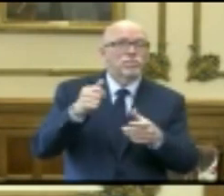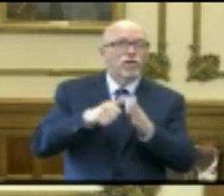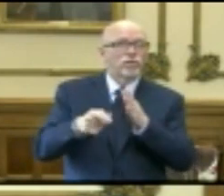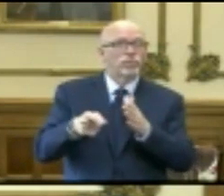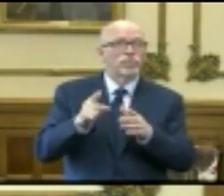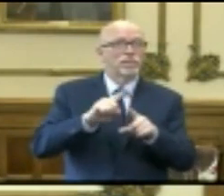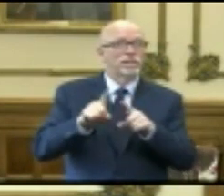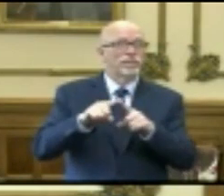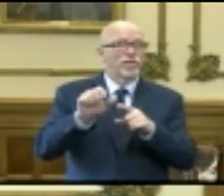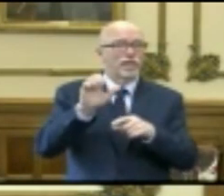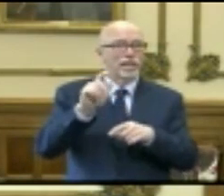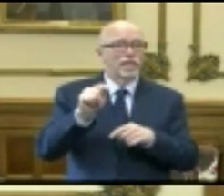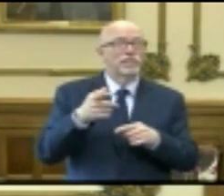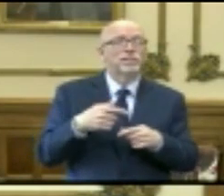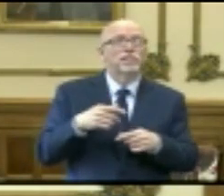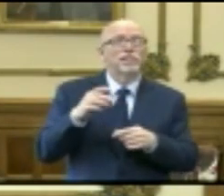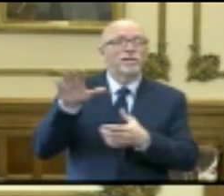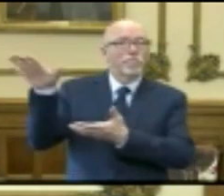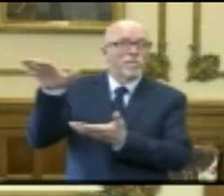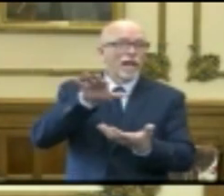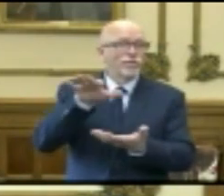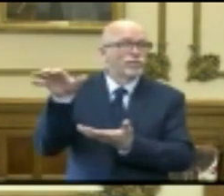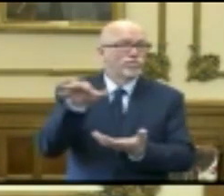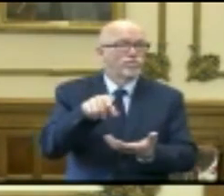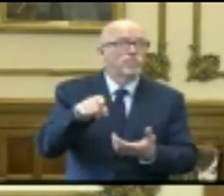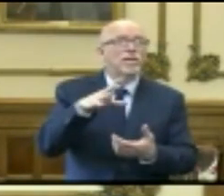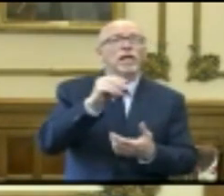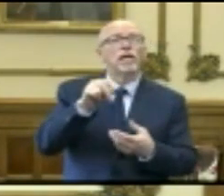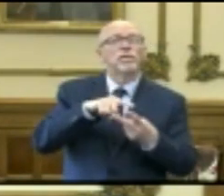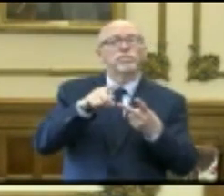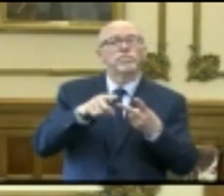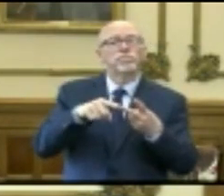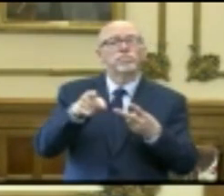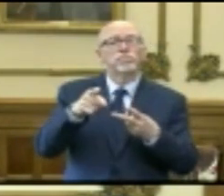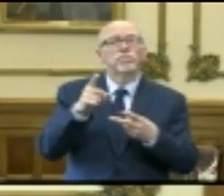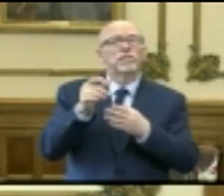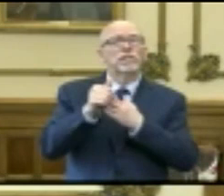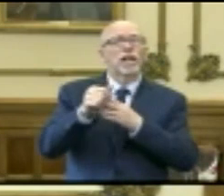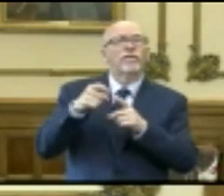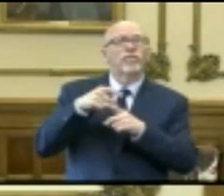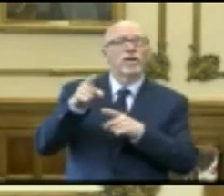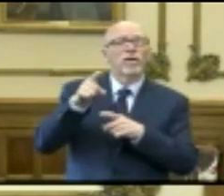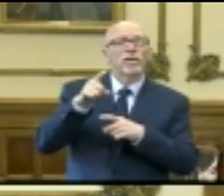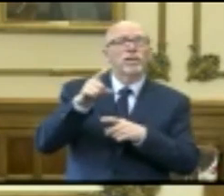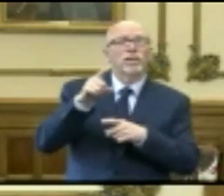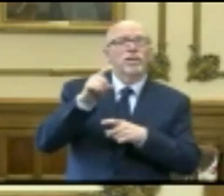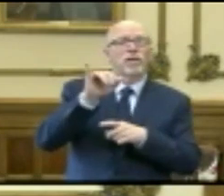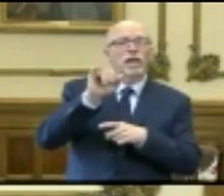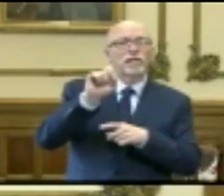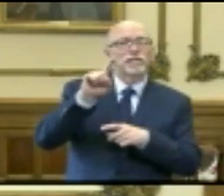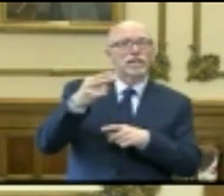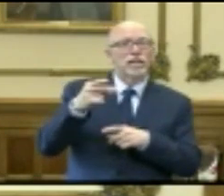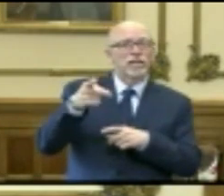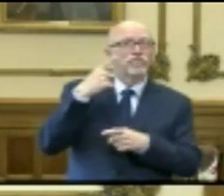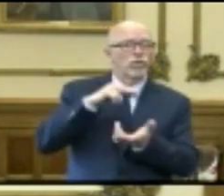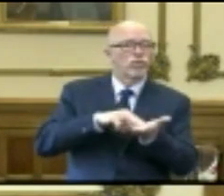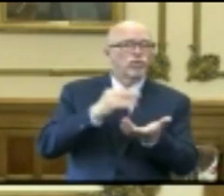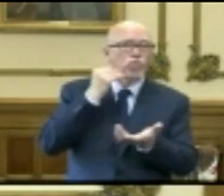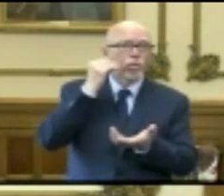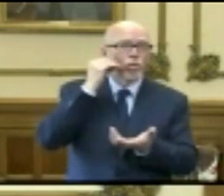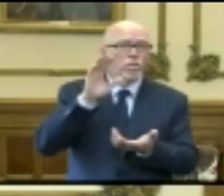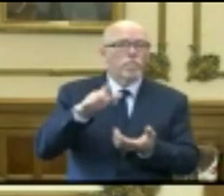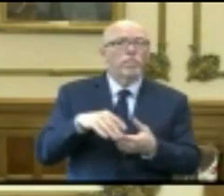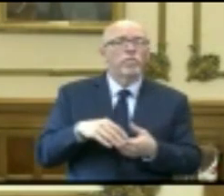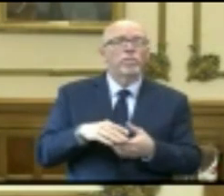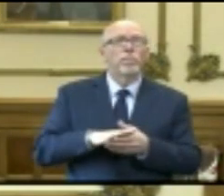various acts and packages? And two, when it comes to guidance from ISDH for nursing homes,